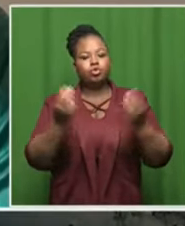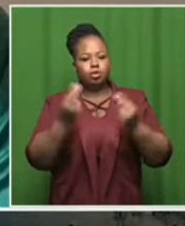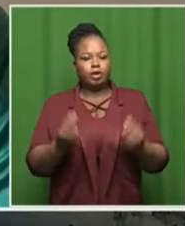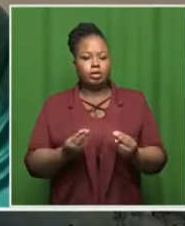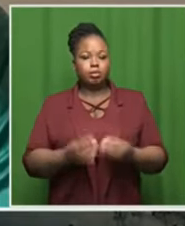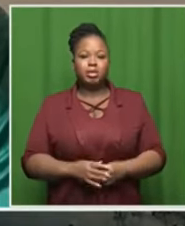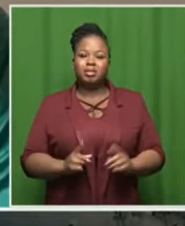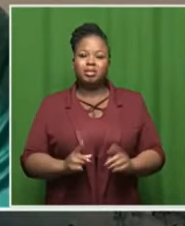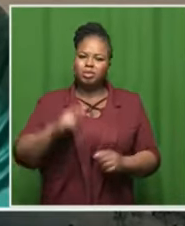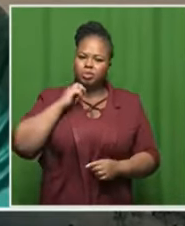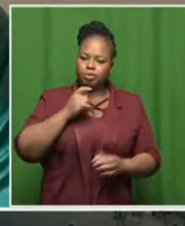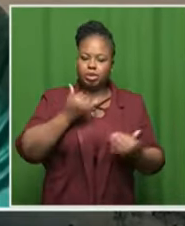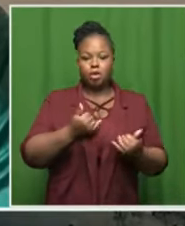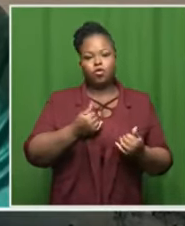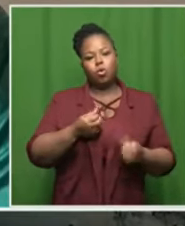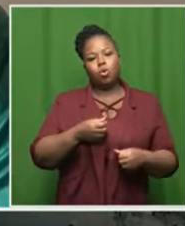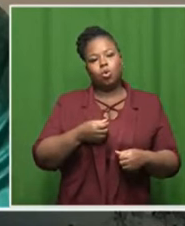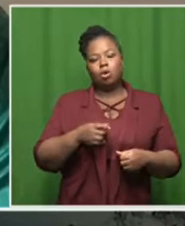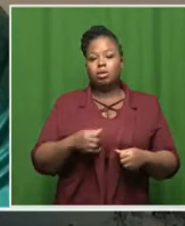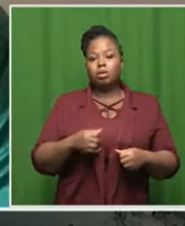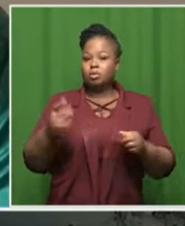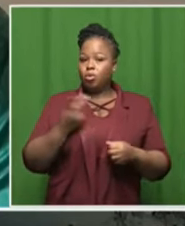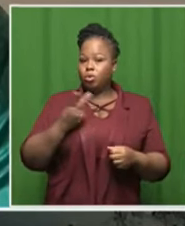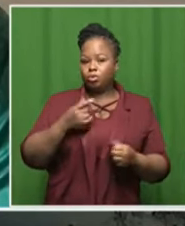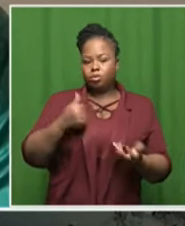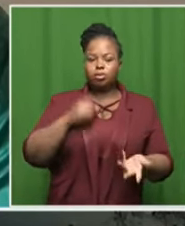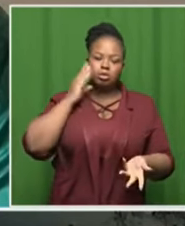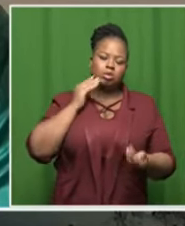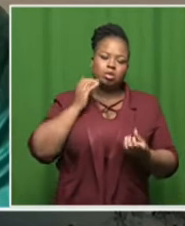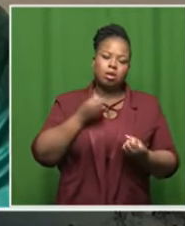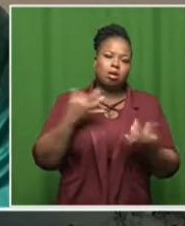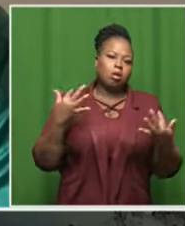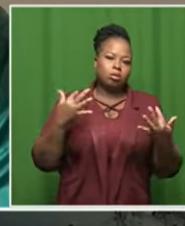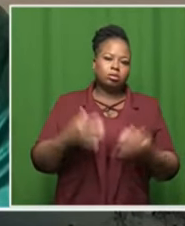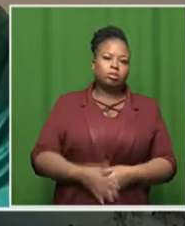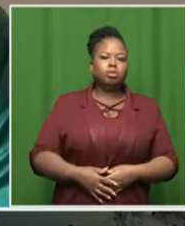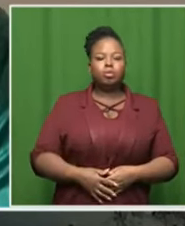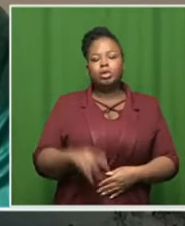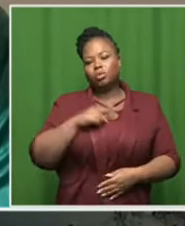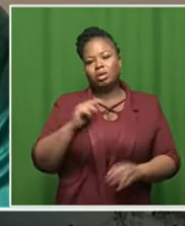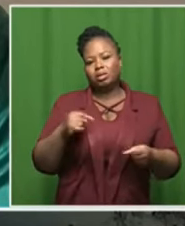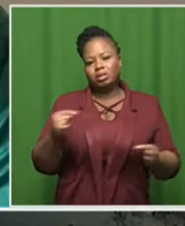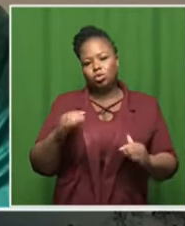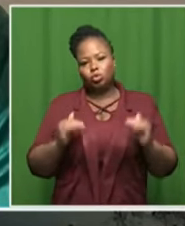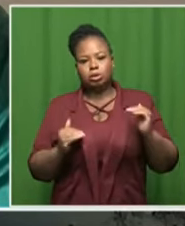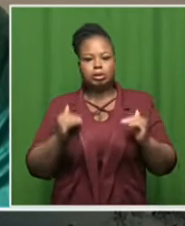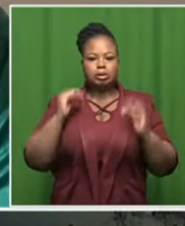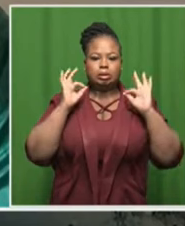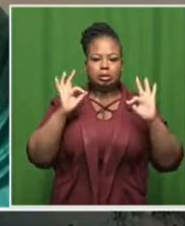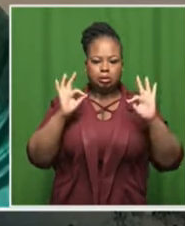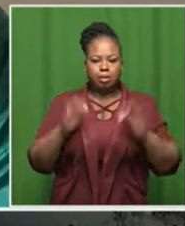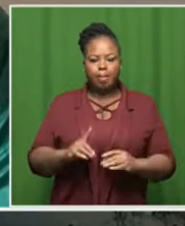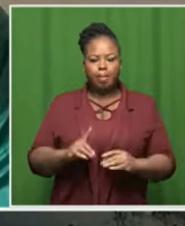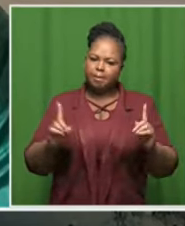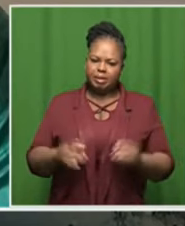but artists of course uh themselves also uh going through the most uh struggling uh to keep head above water and in that